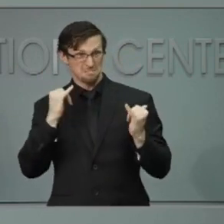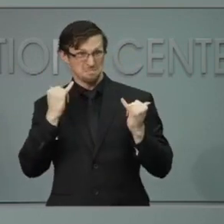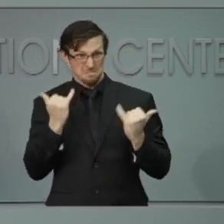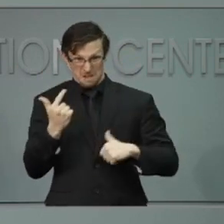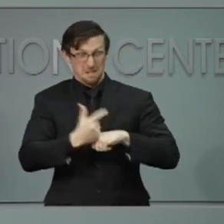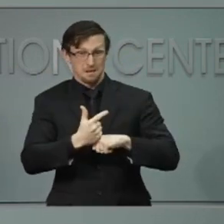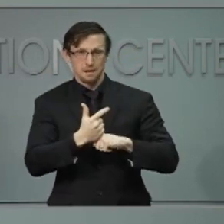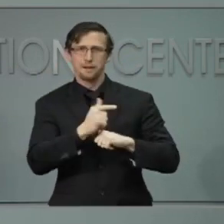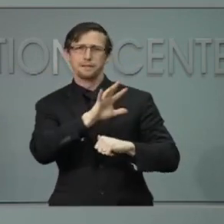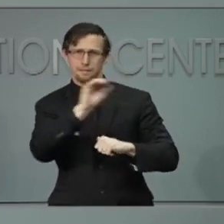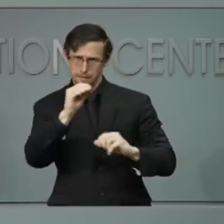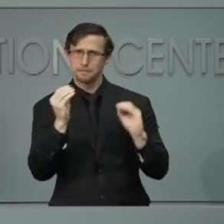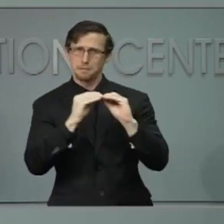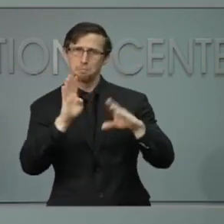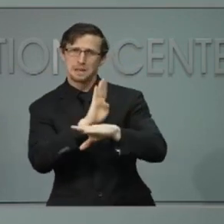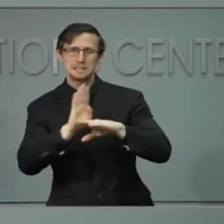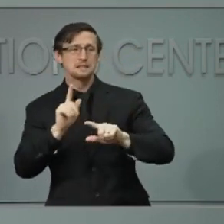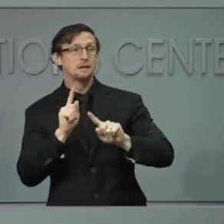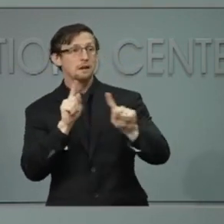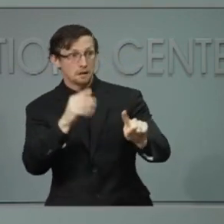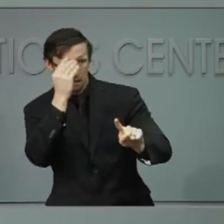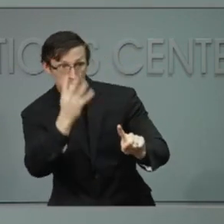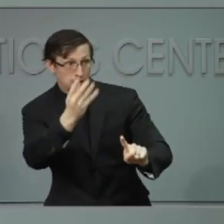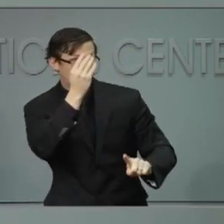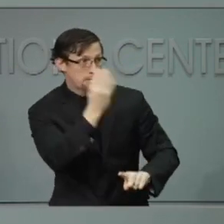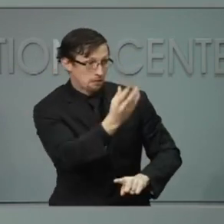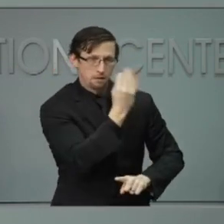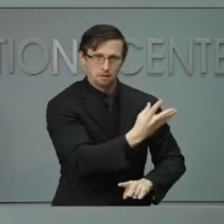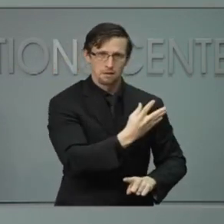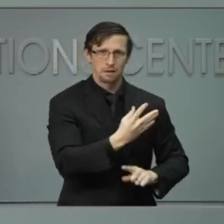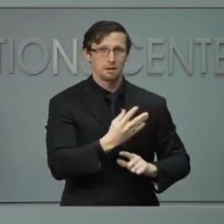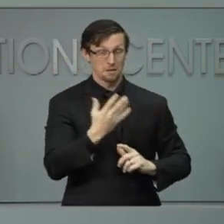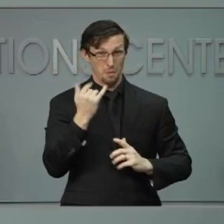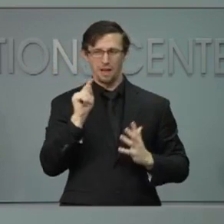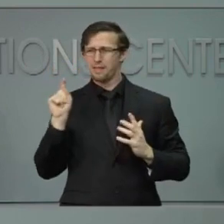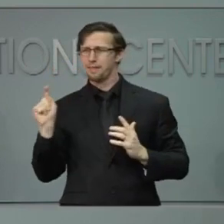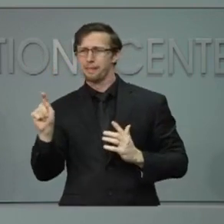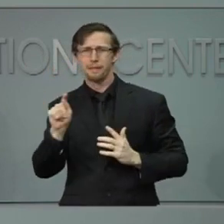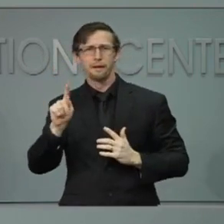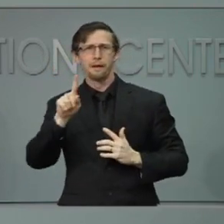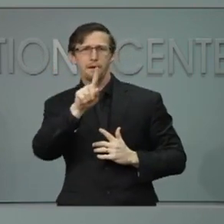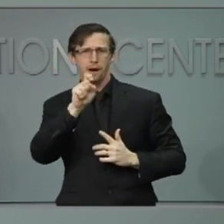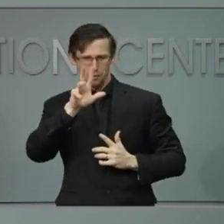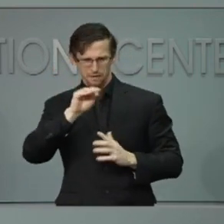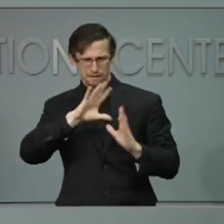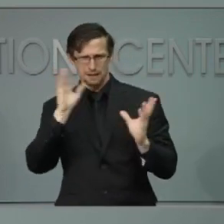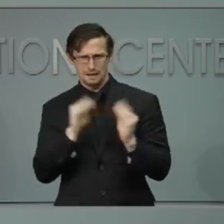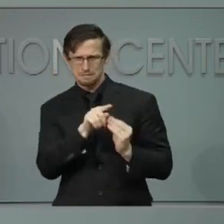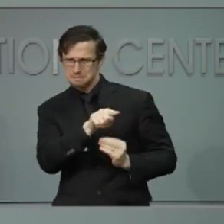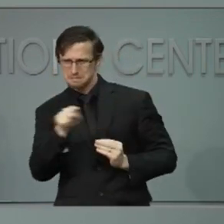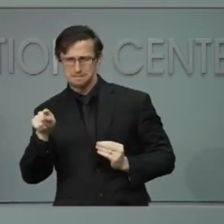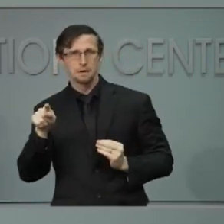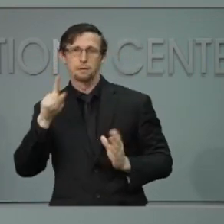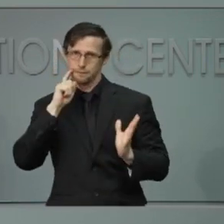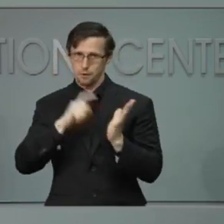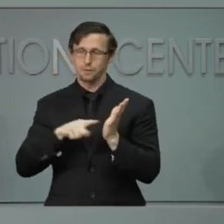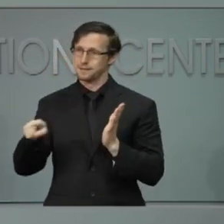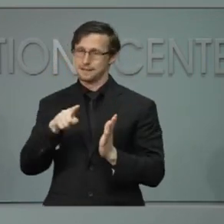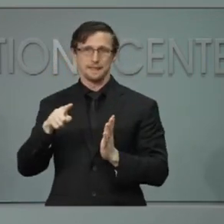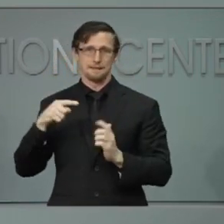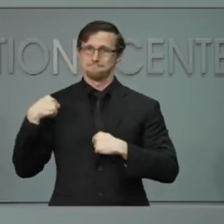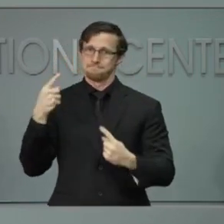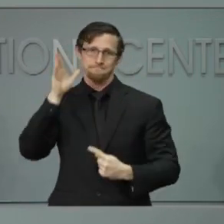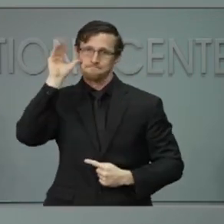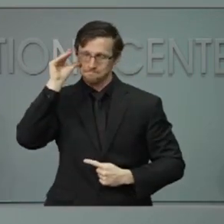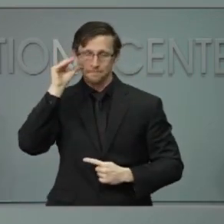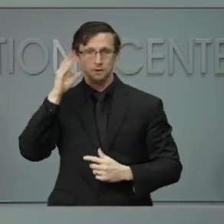50 today. These businesses are businesses that we know have a history of compliance issues. Starting tomorrow, the